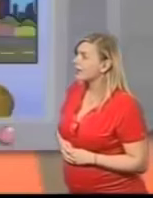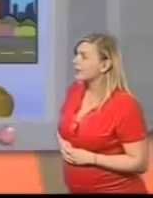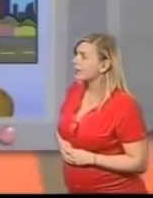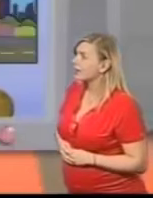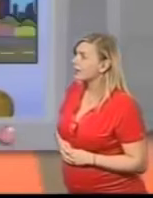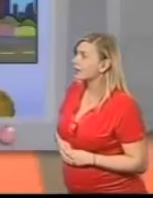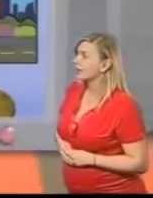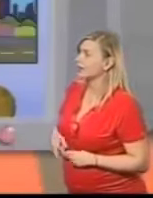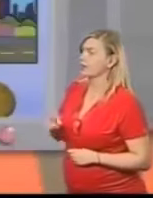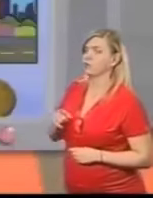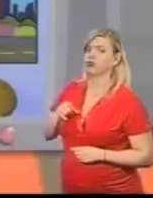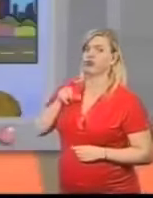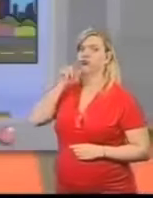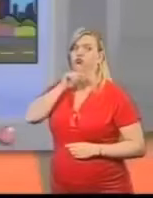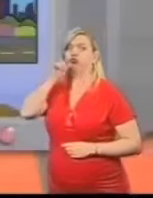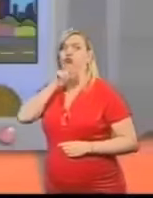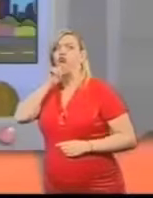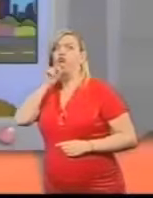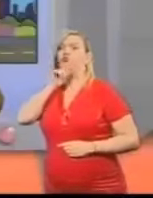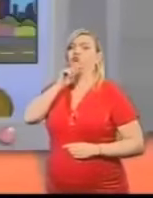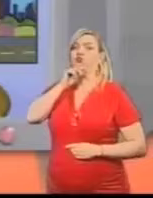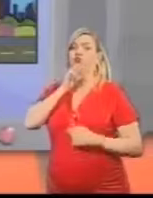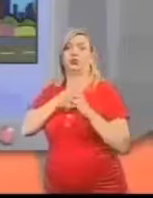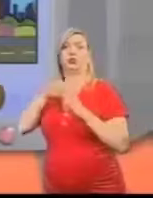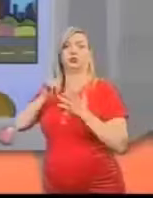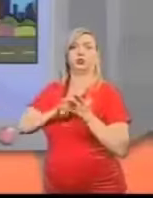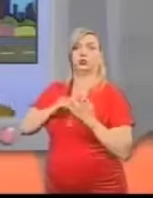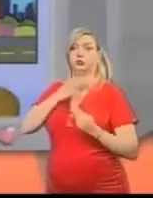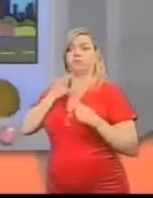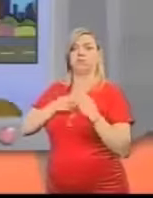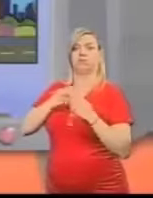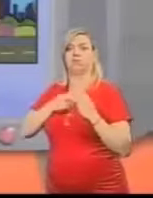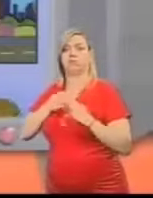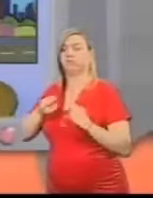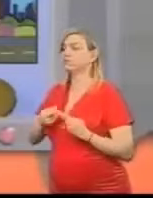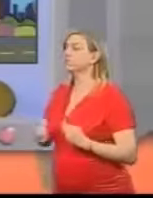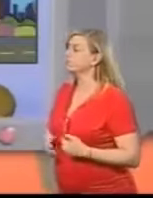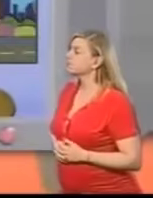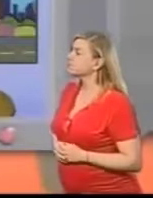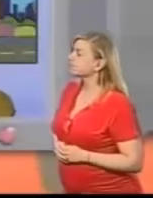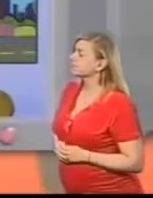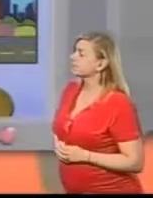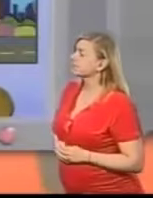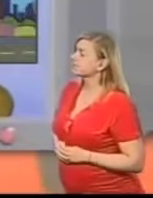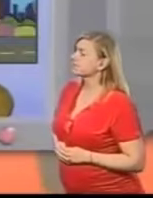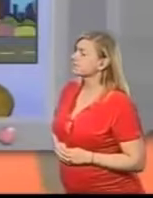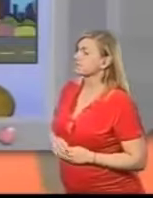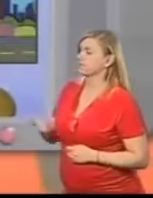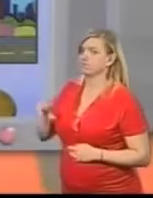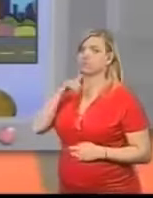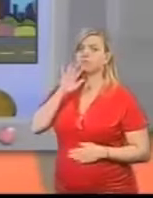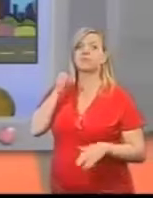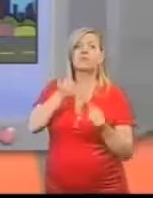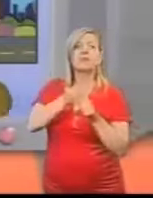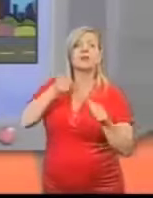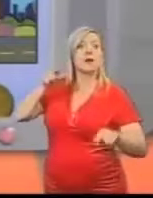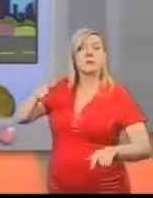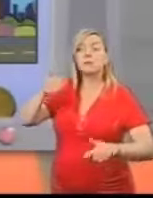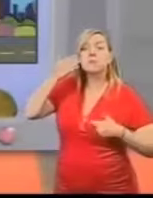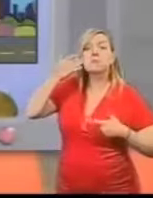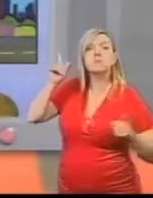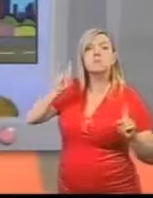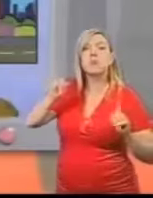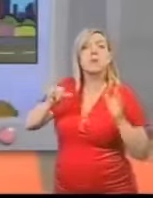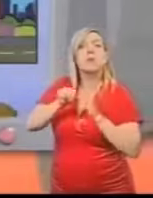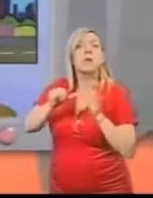And Doodle Do was reading the breakfast news A spokes cow for the factory said they didn't know what the problem could be But